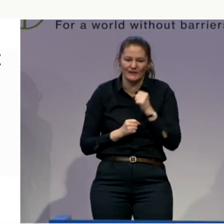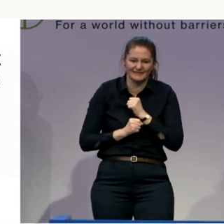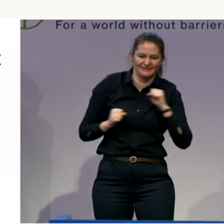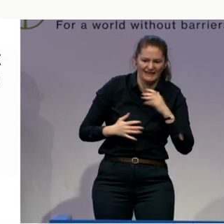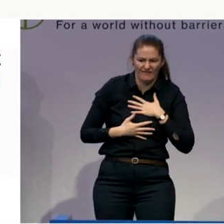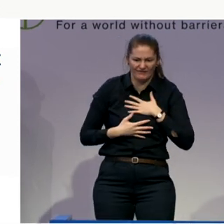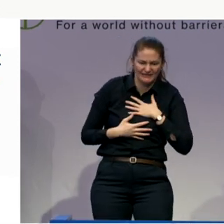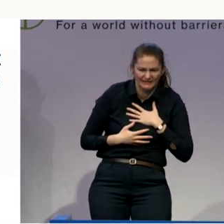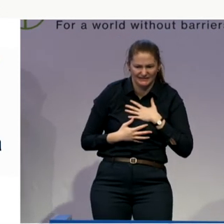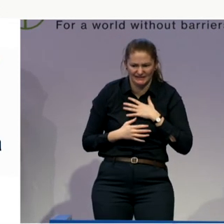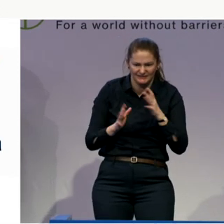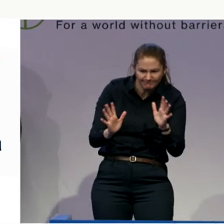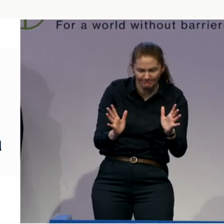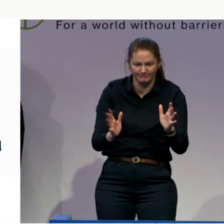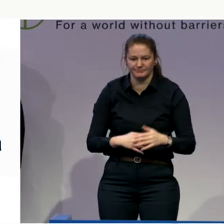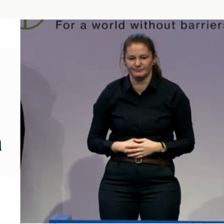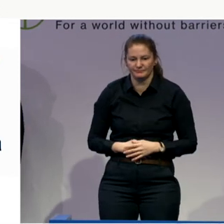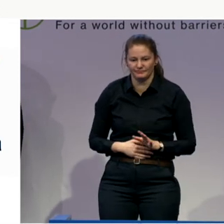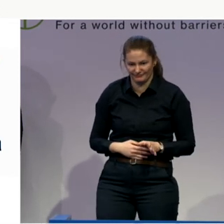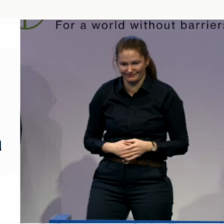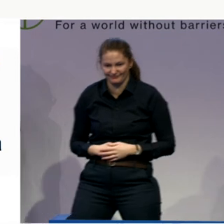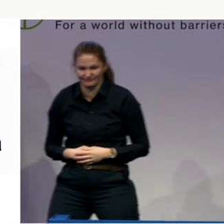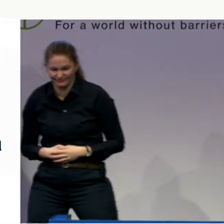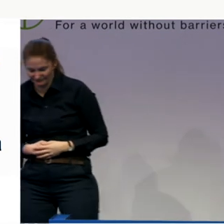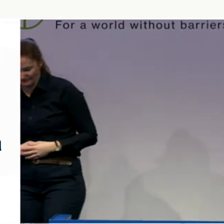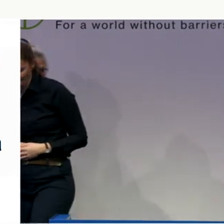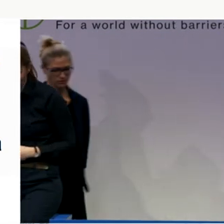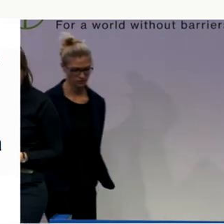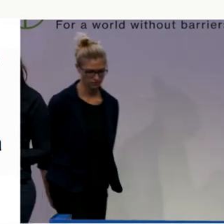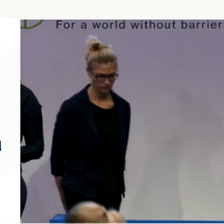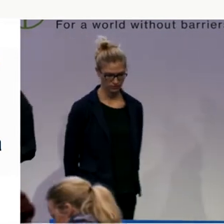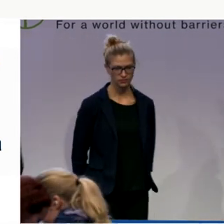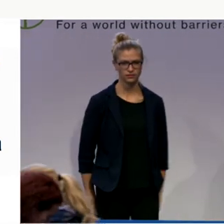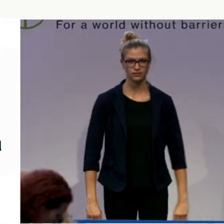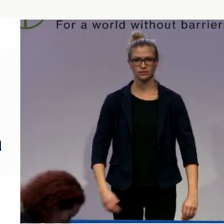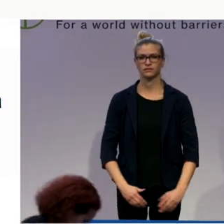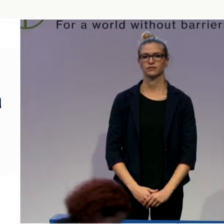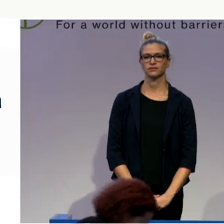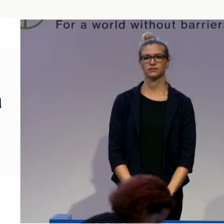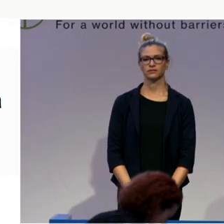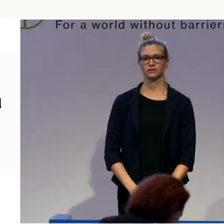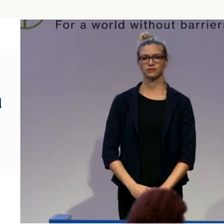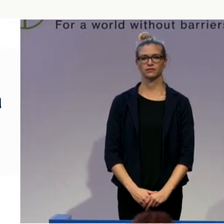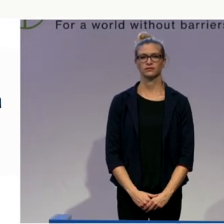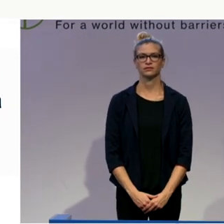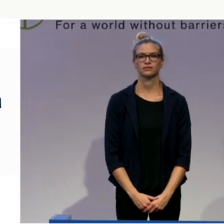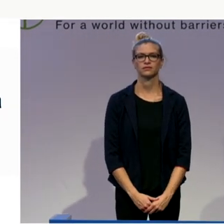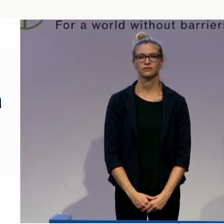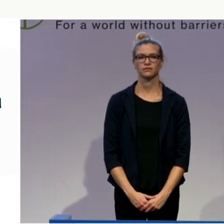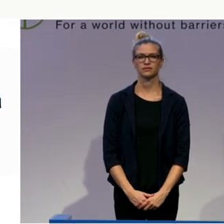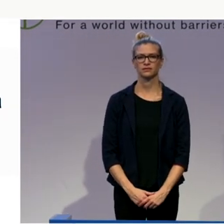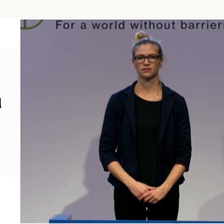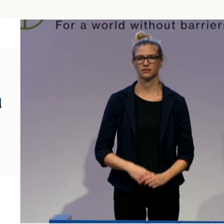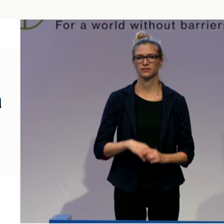that they is that is that they not always want the administration and the